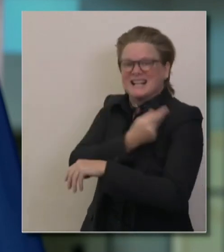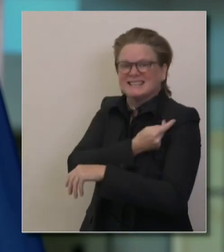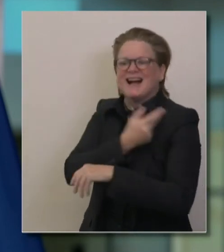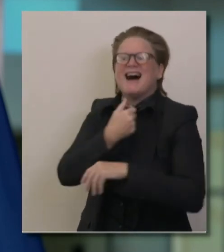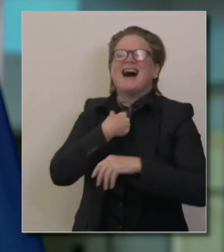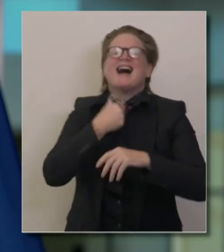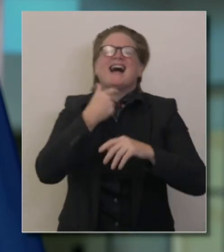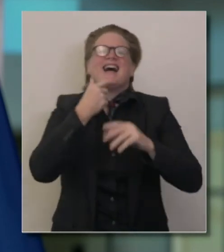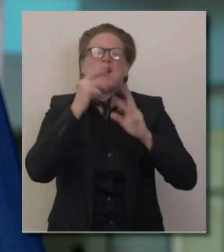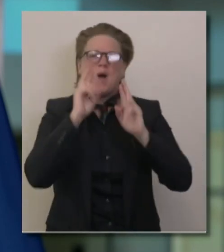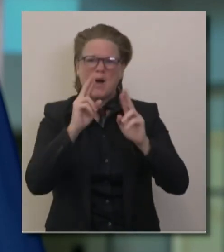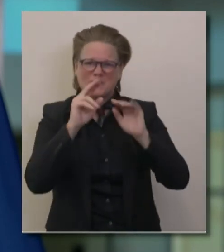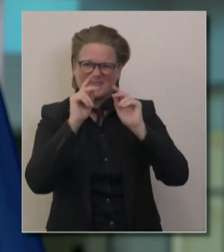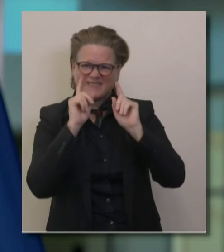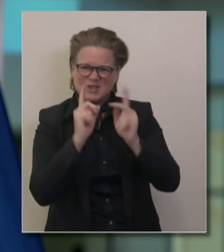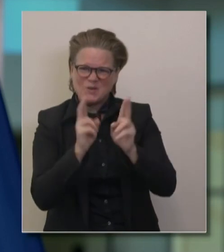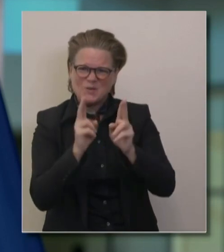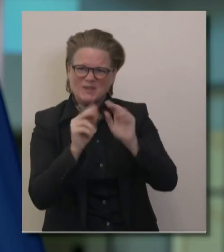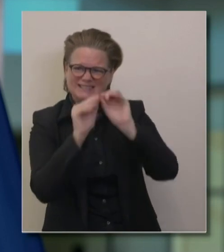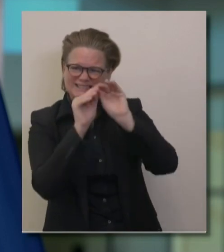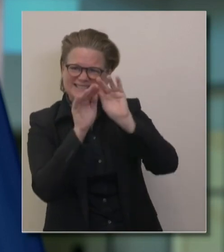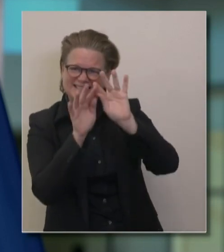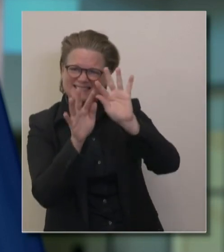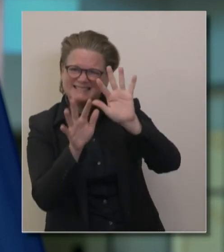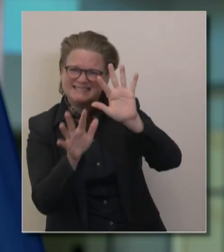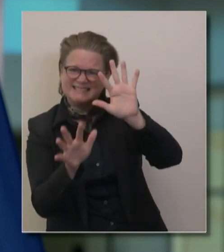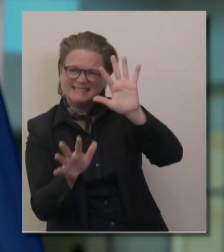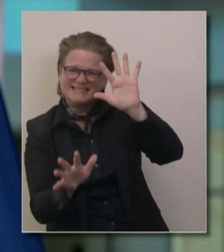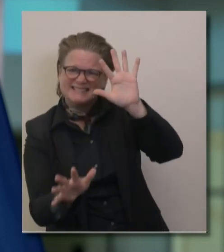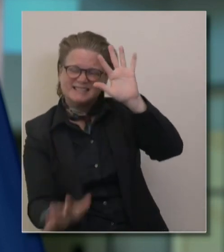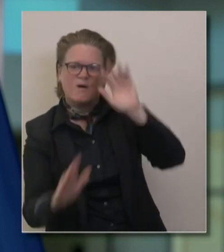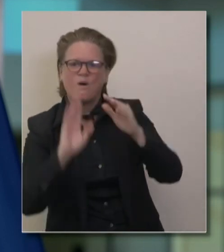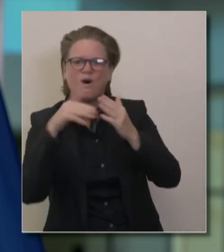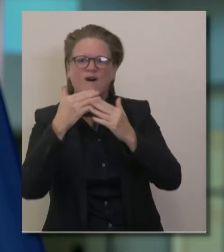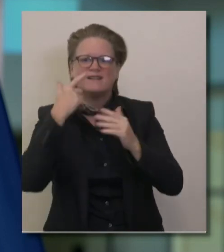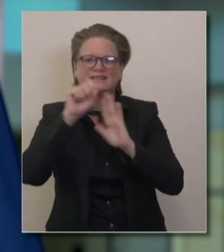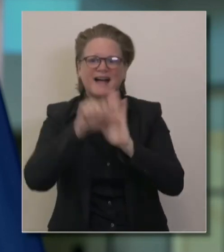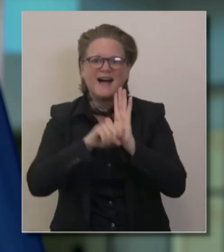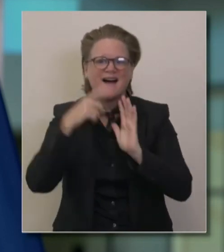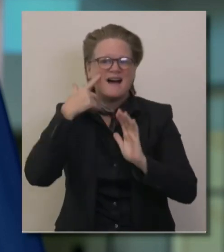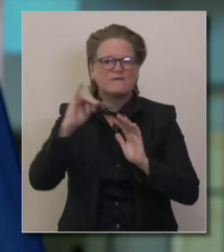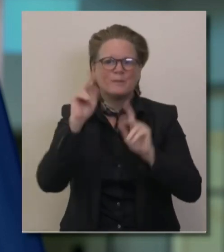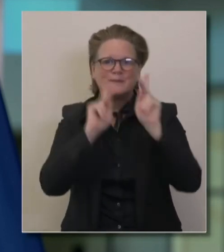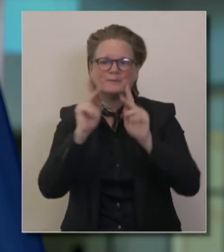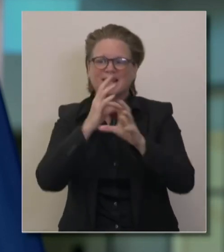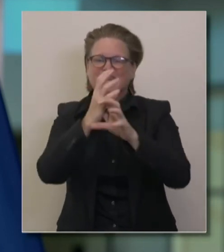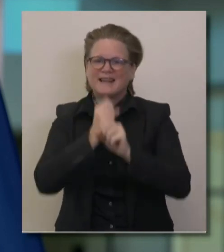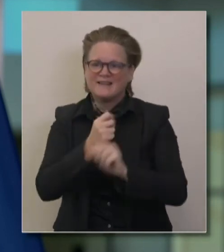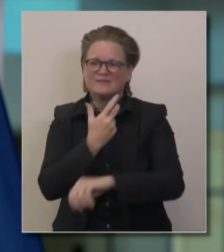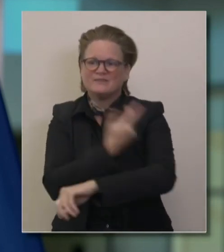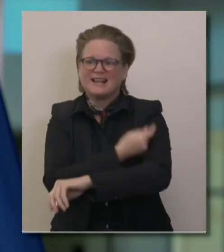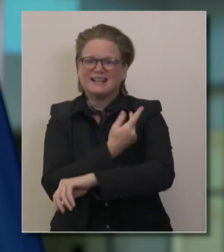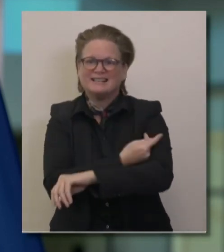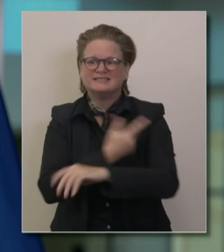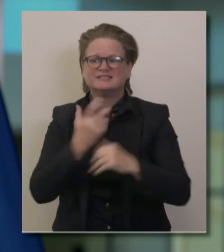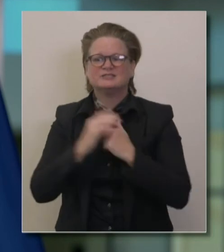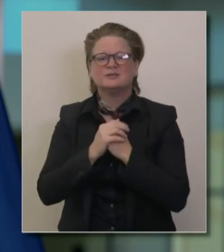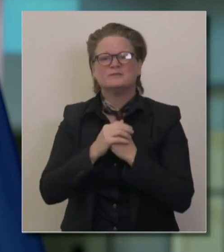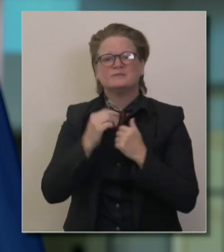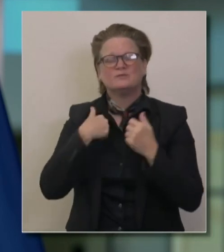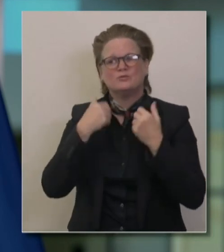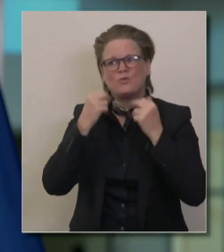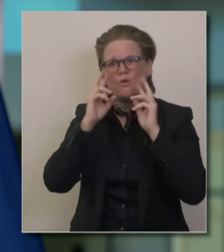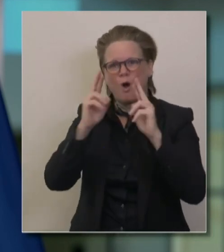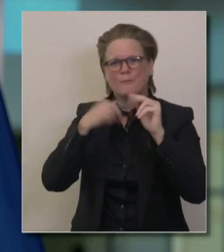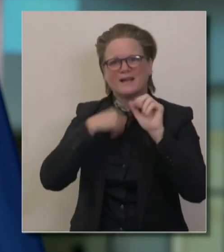important metric for us. Preserving it is going to help us save lives. Preserving it is going to help us create the room that we need in our